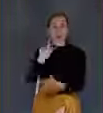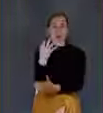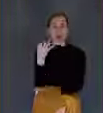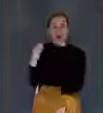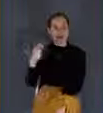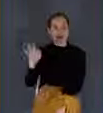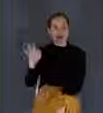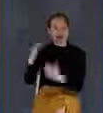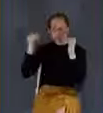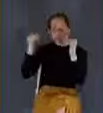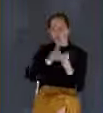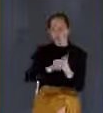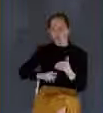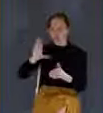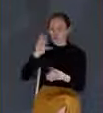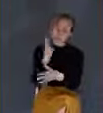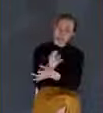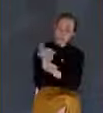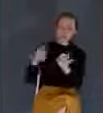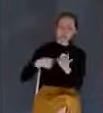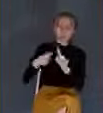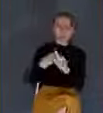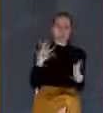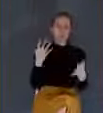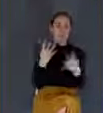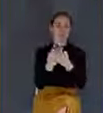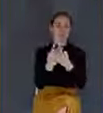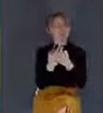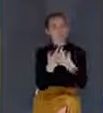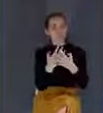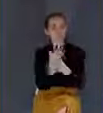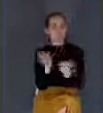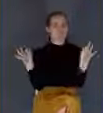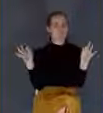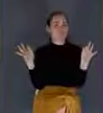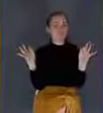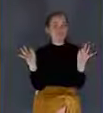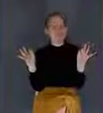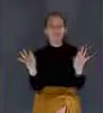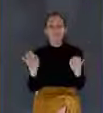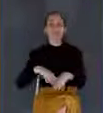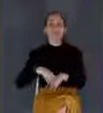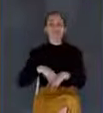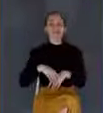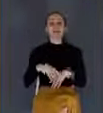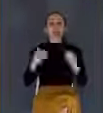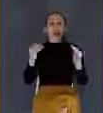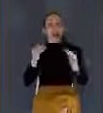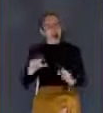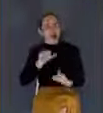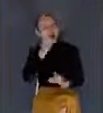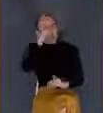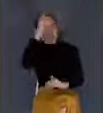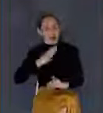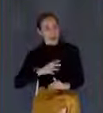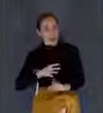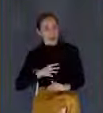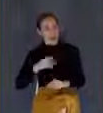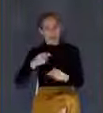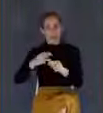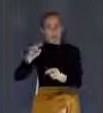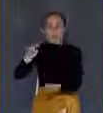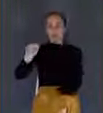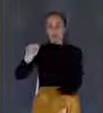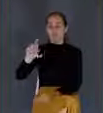him from prison. In 2008, a guy named Mark Blitz began teaching that Christ's return would correspond